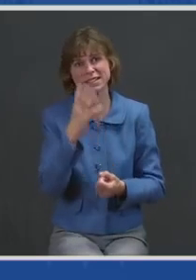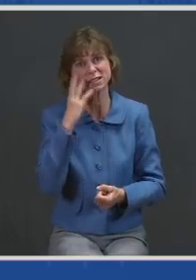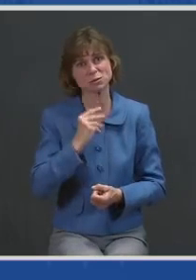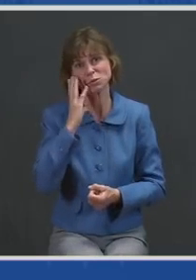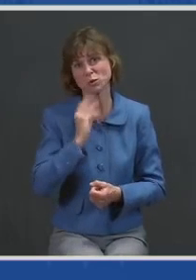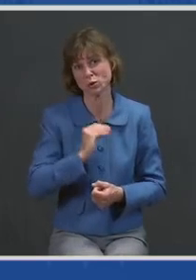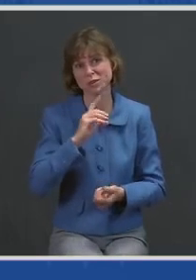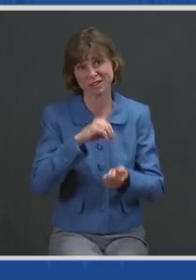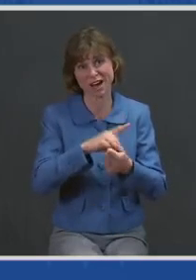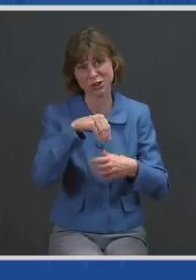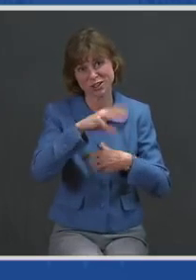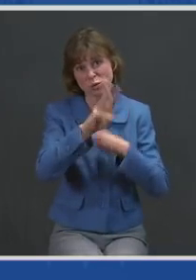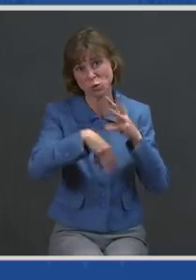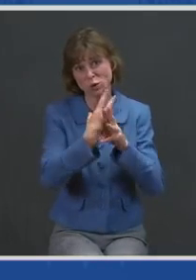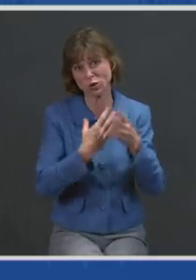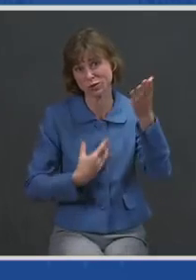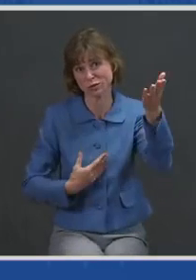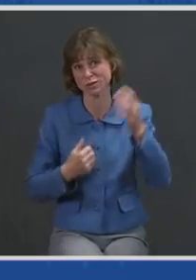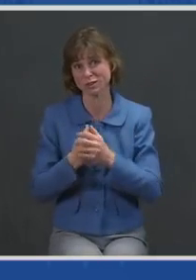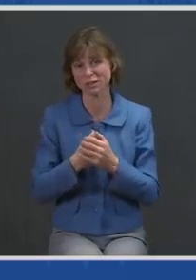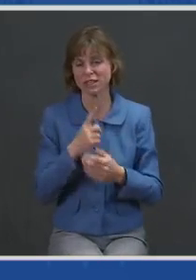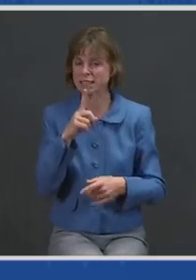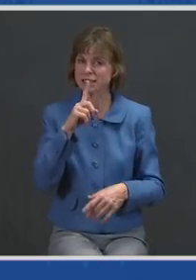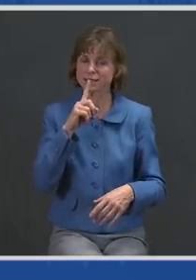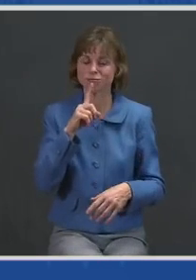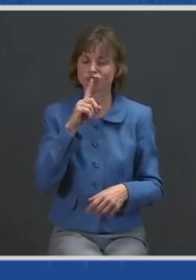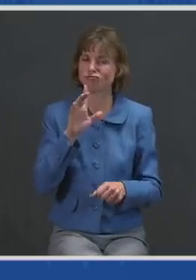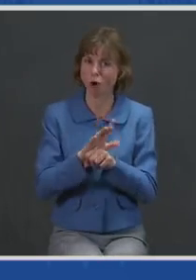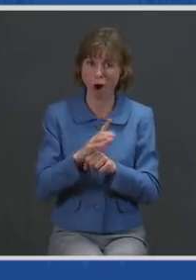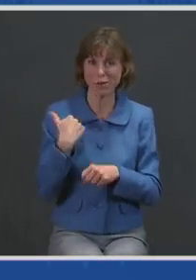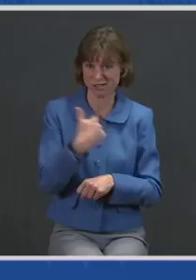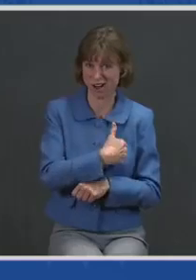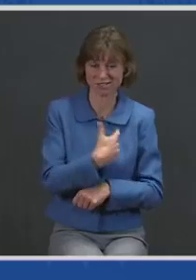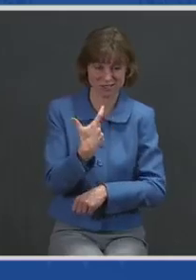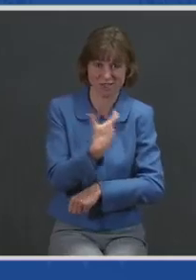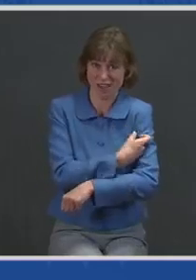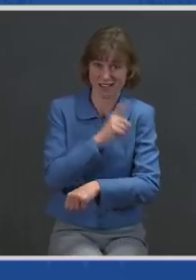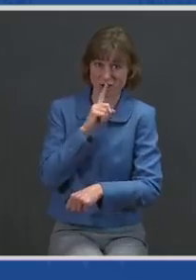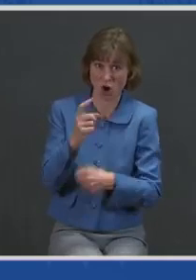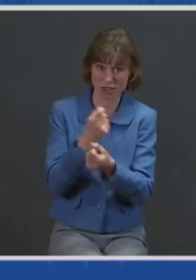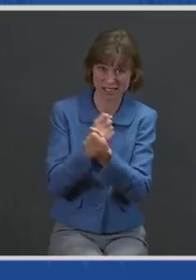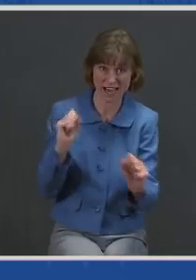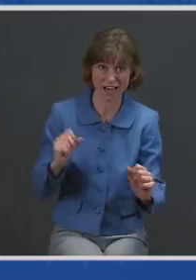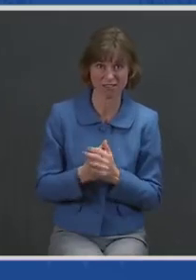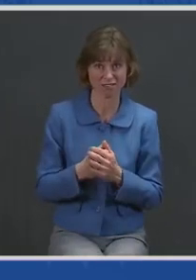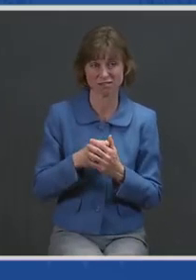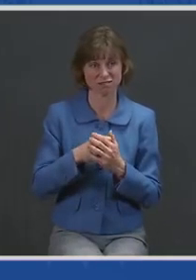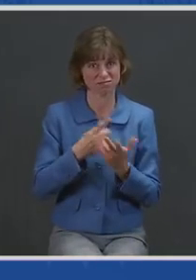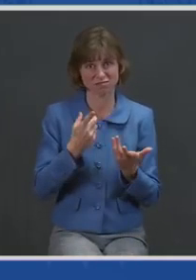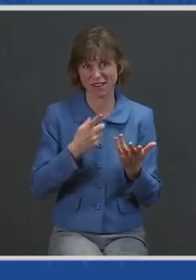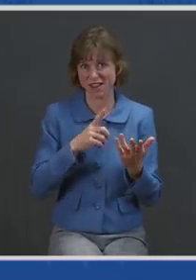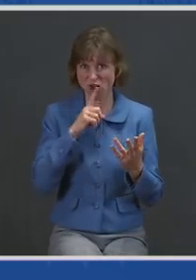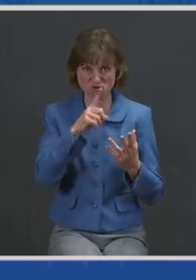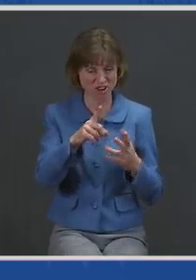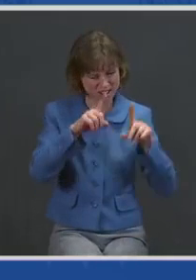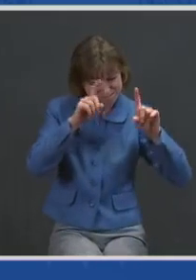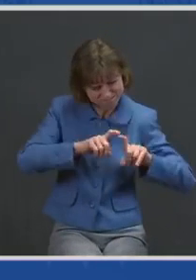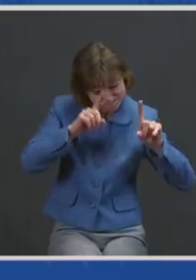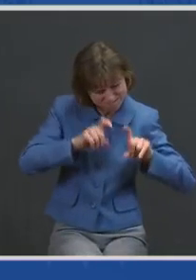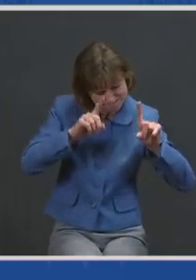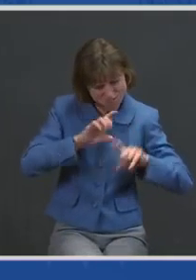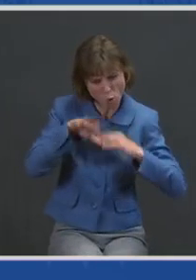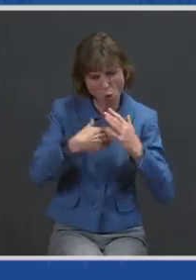assured us the vaccines are safe. They underwent rigorous scientific review. I know they're safe.